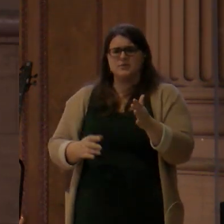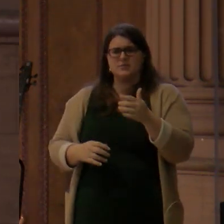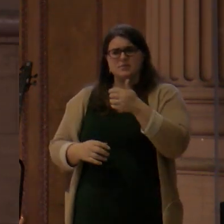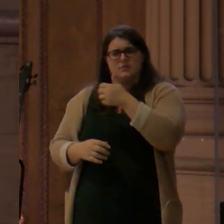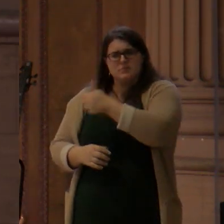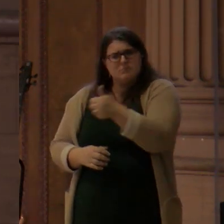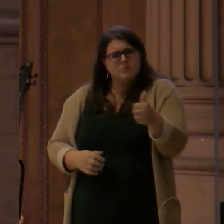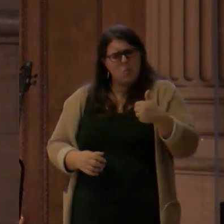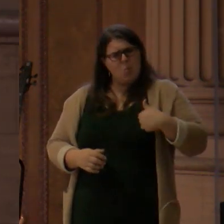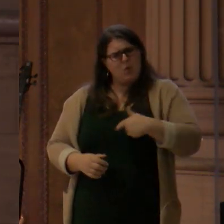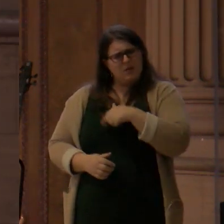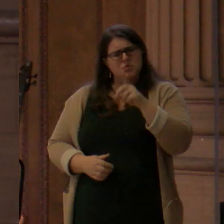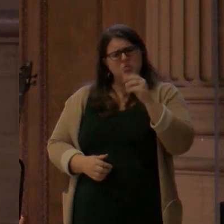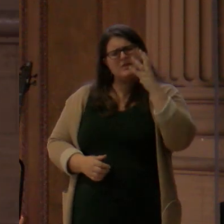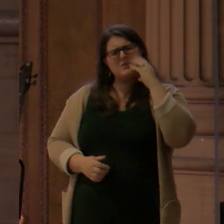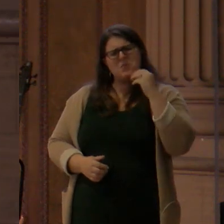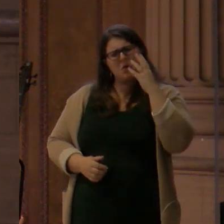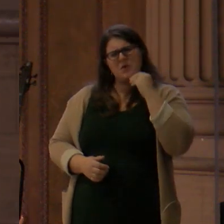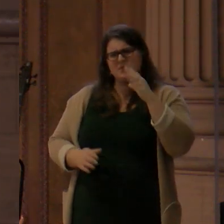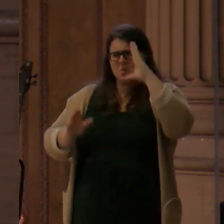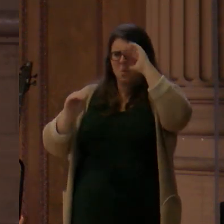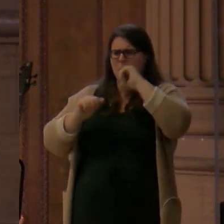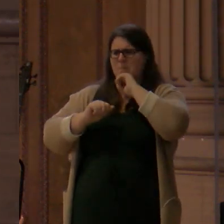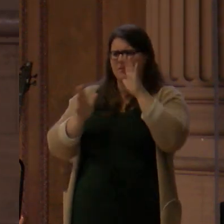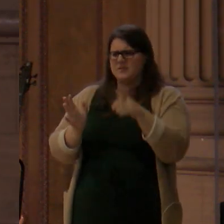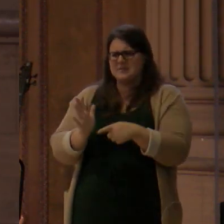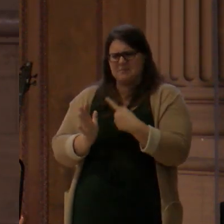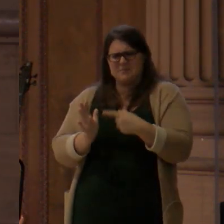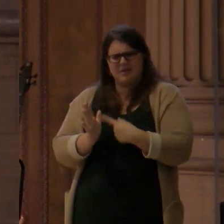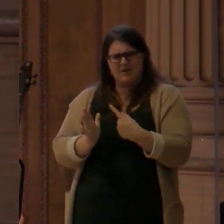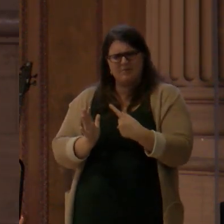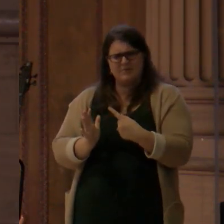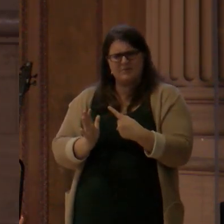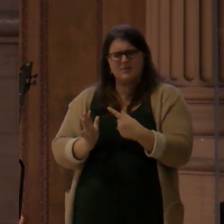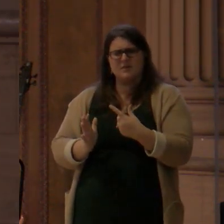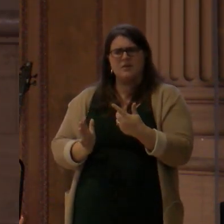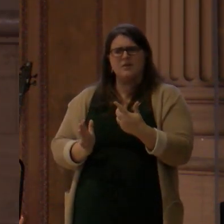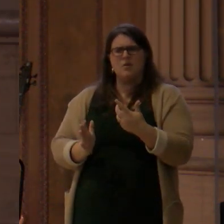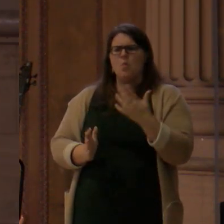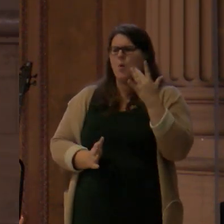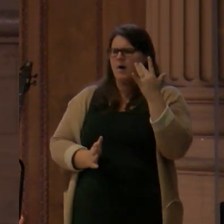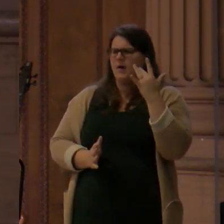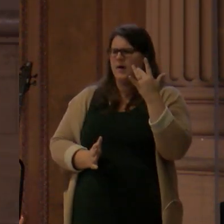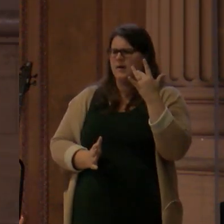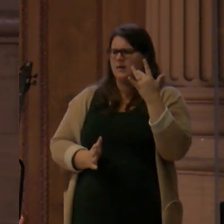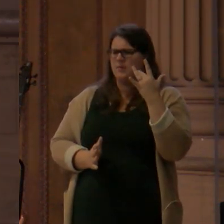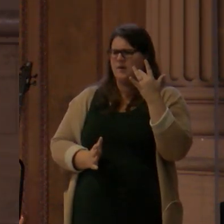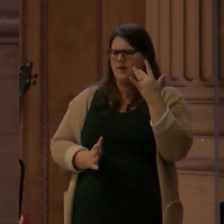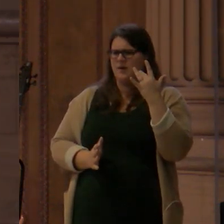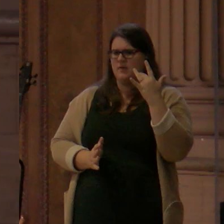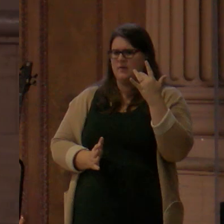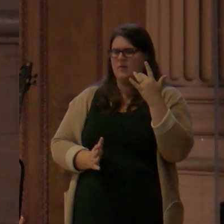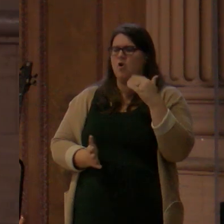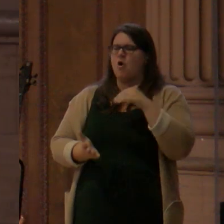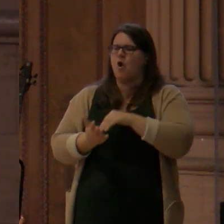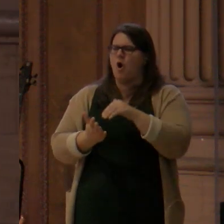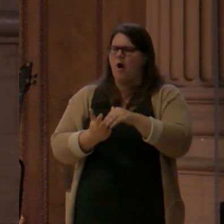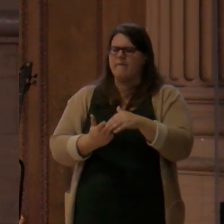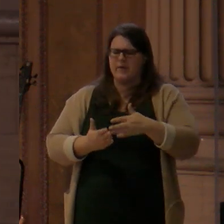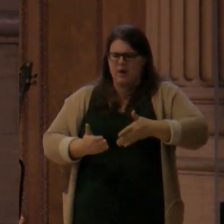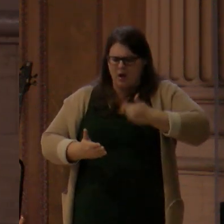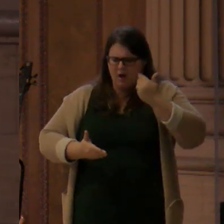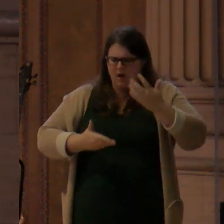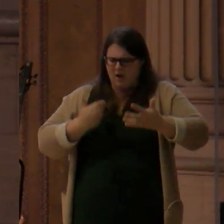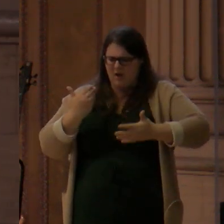root. In other words, we're not believing that Jesus has overcome Satan. We're not